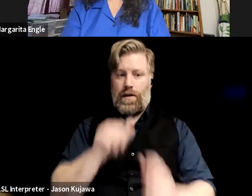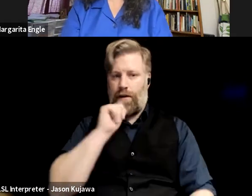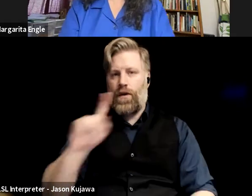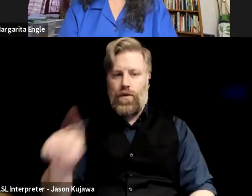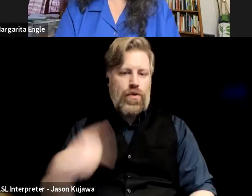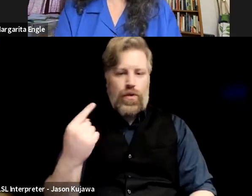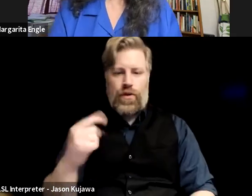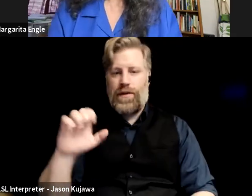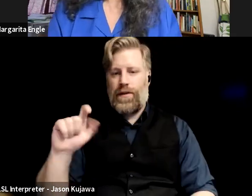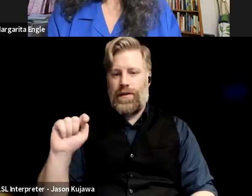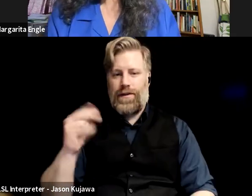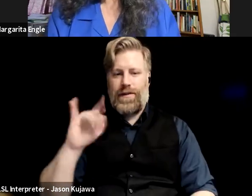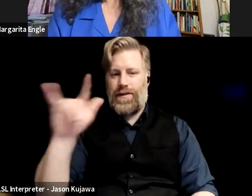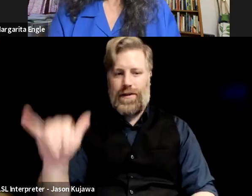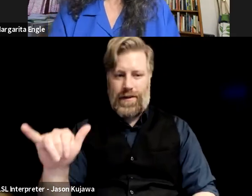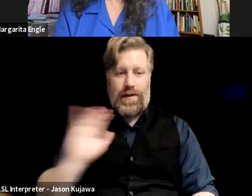our ethnicity. Our identity is,